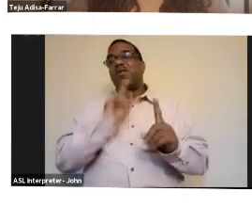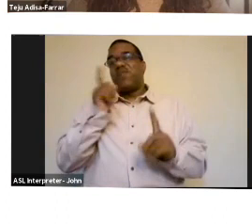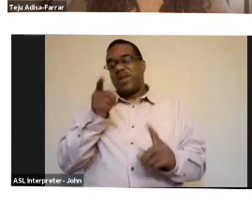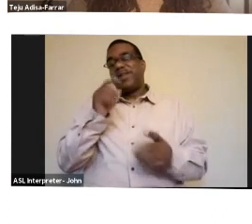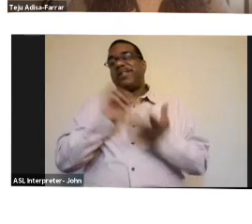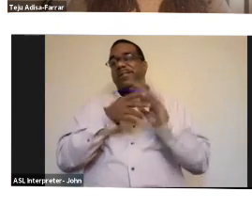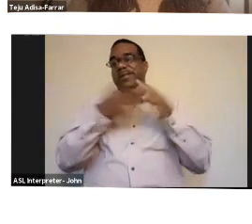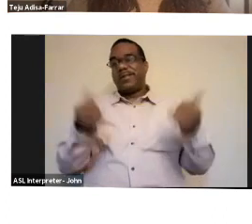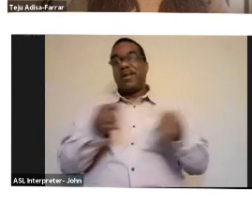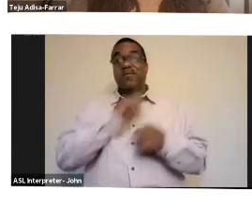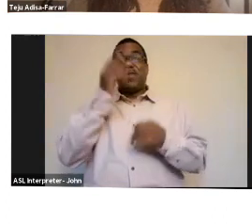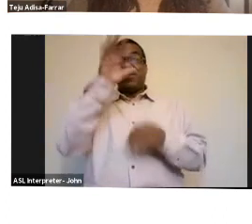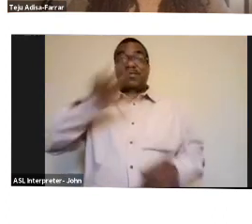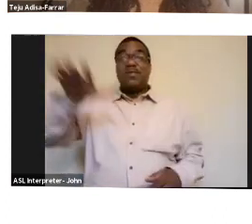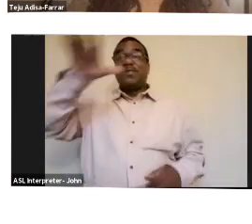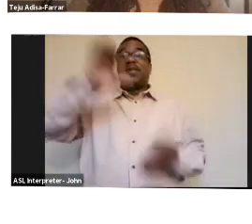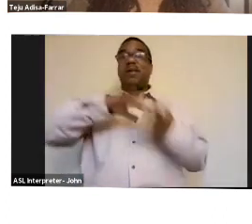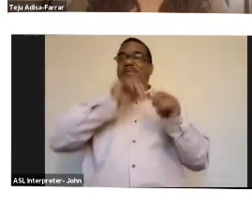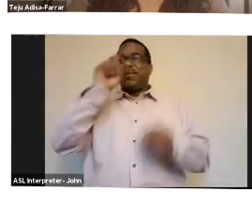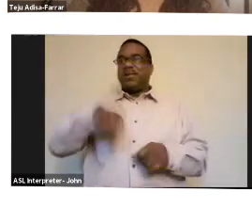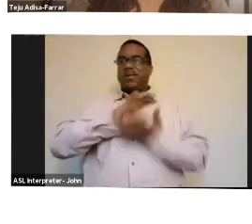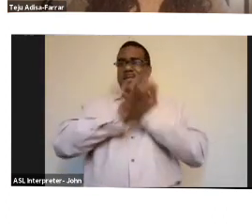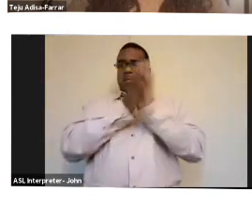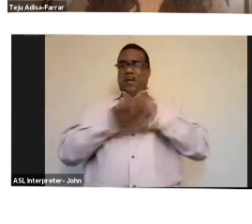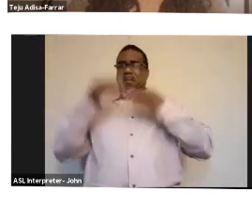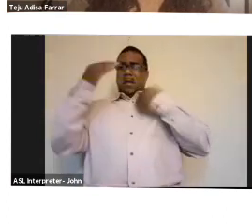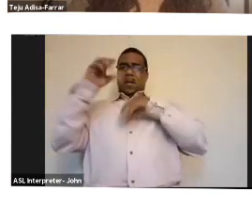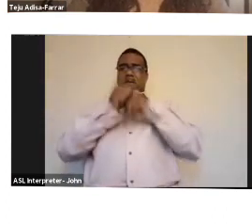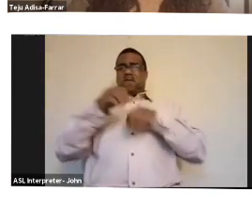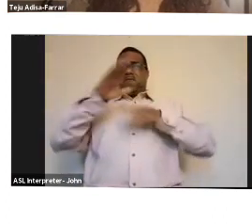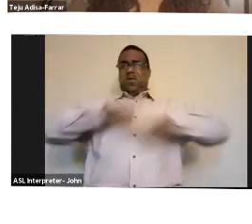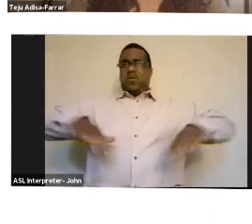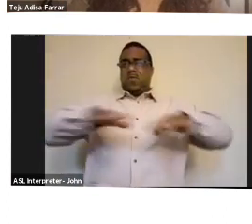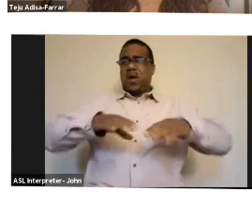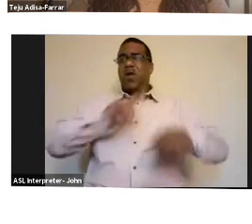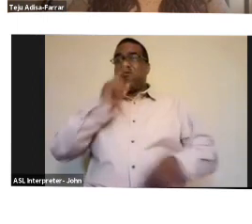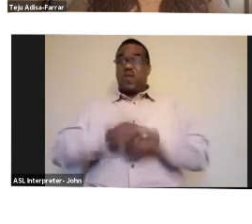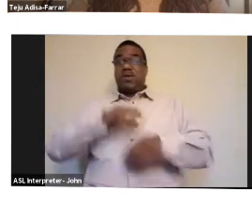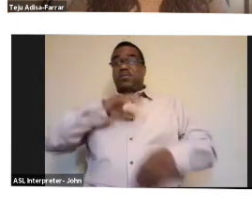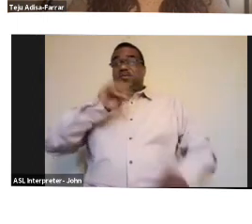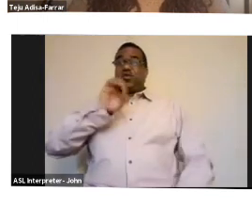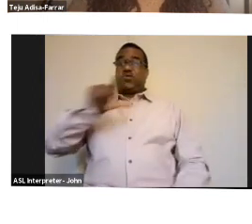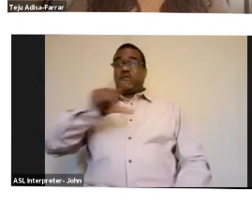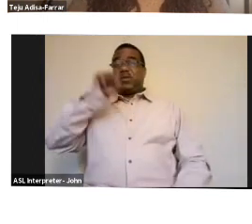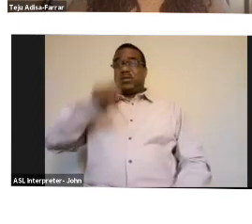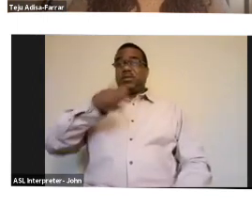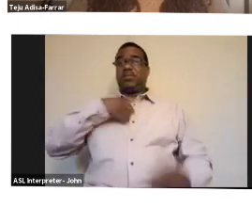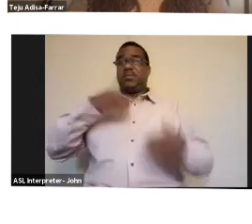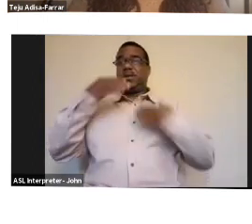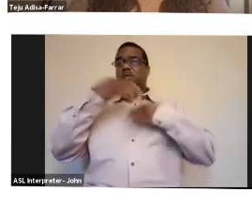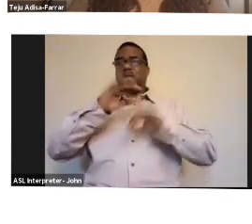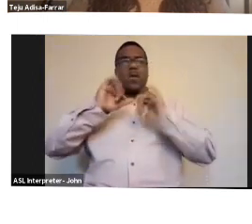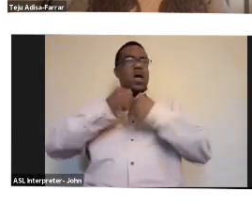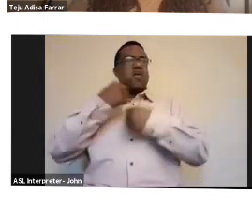that the sky should not be the limit. The ground, the soil should really be the limit. When we're thinking about how to make something